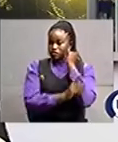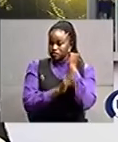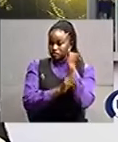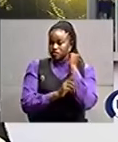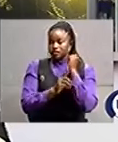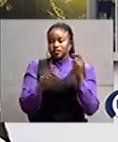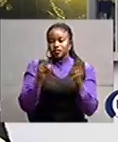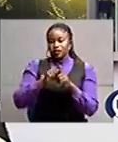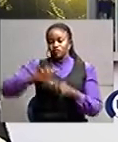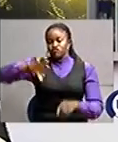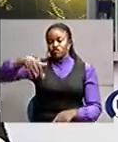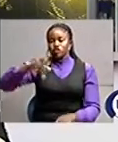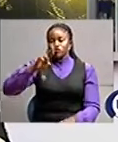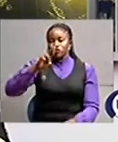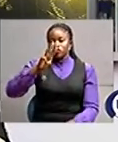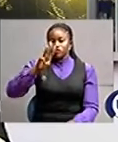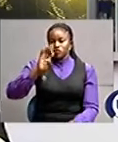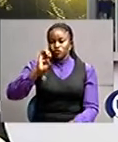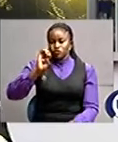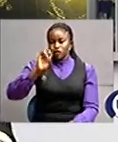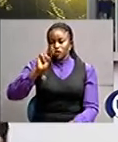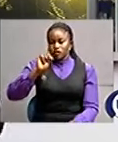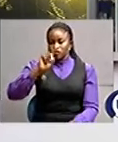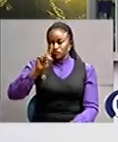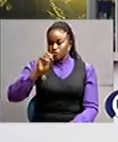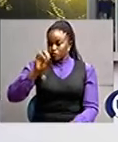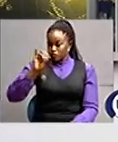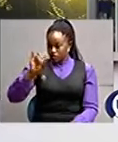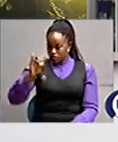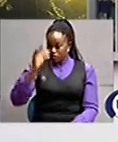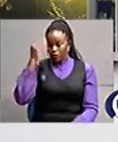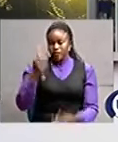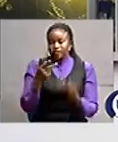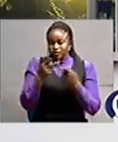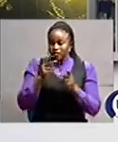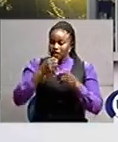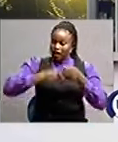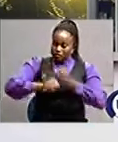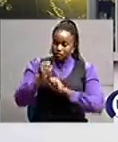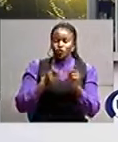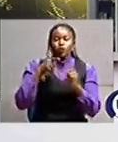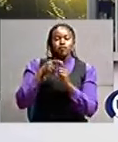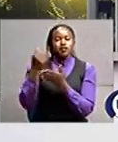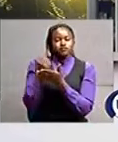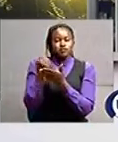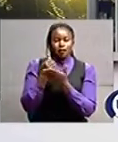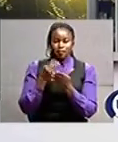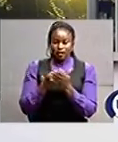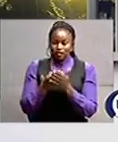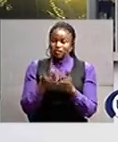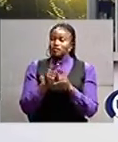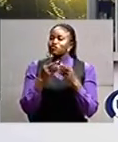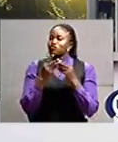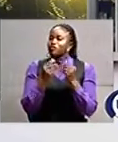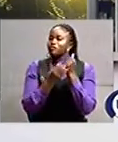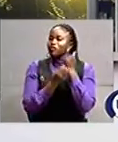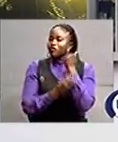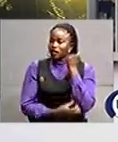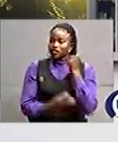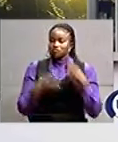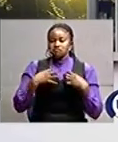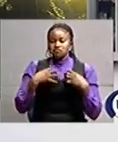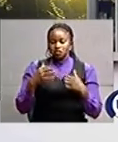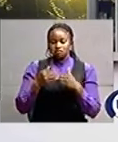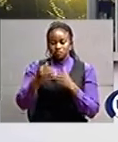and rosary's aboriginal at large for embarking on income generation activities in order to banish poverty and create prosperity